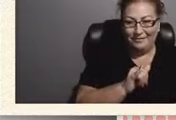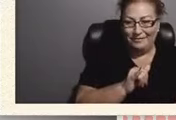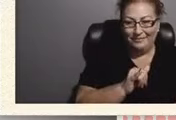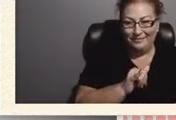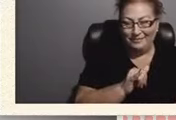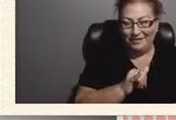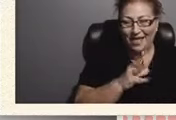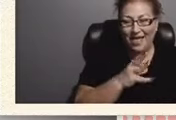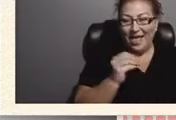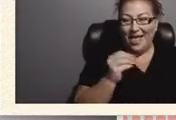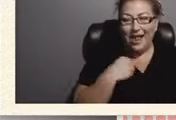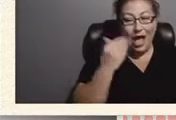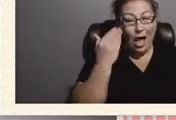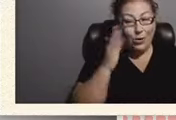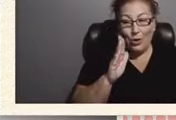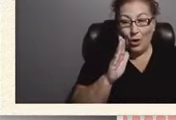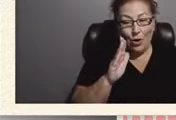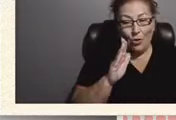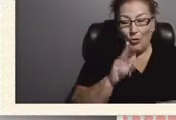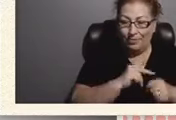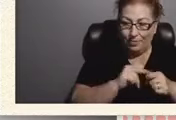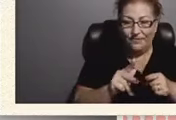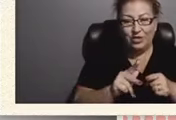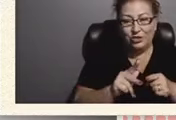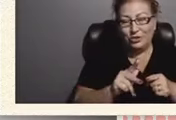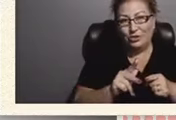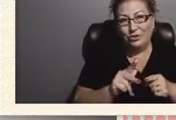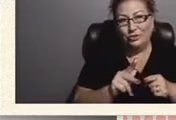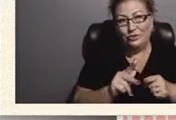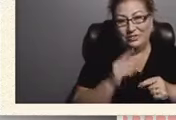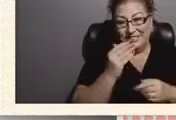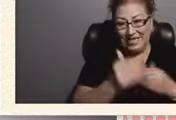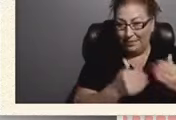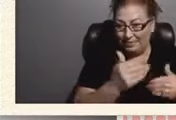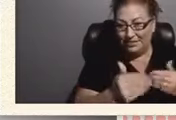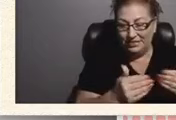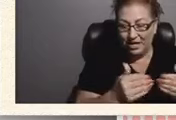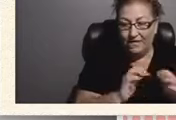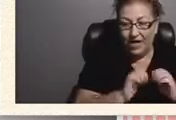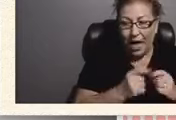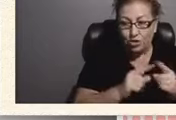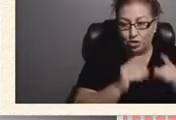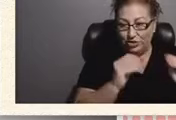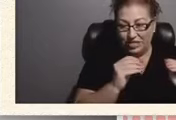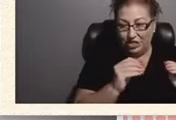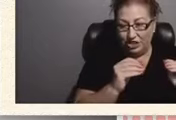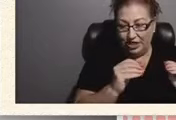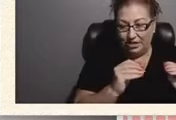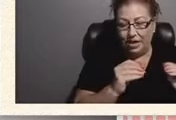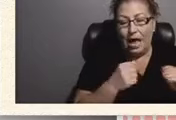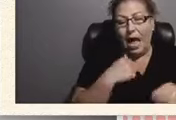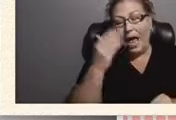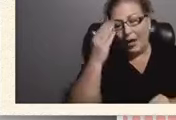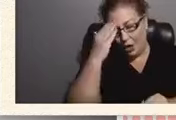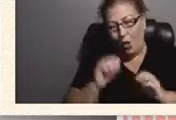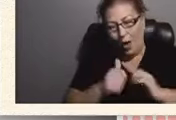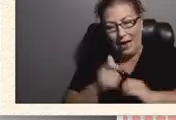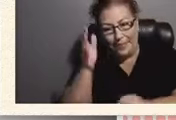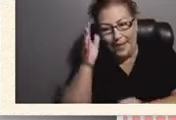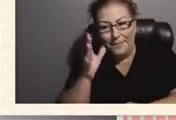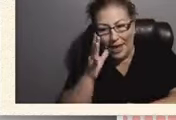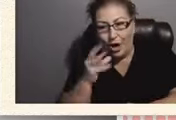know the professional uh steps of how to teach it i mean i know how to be a parent and try